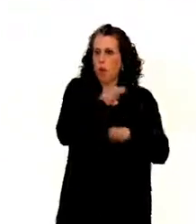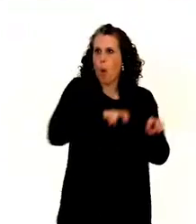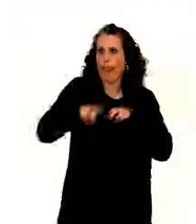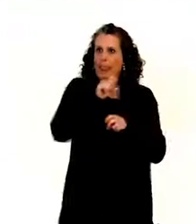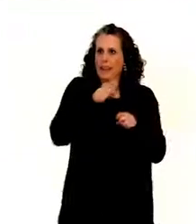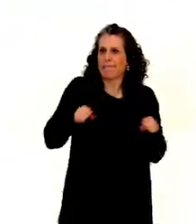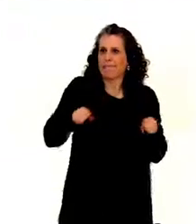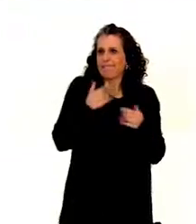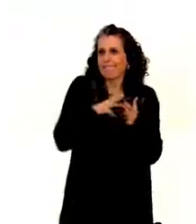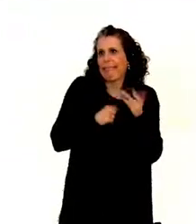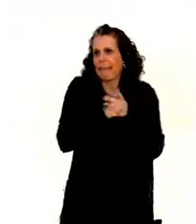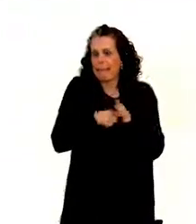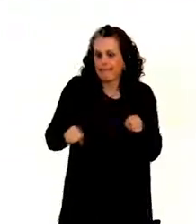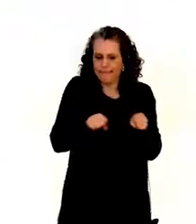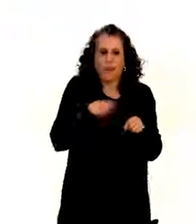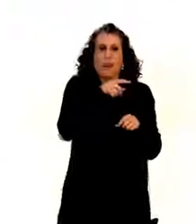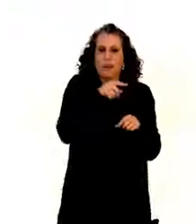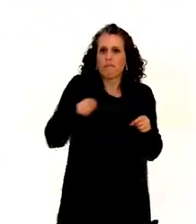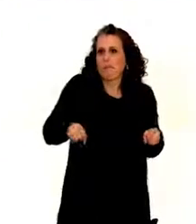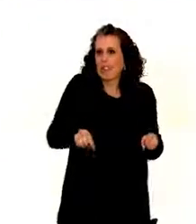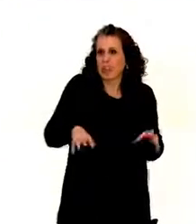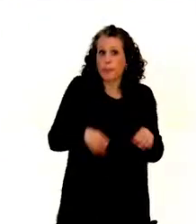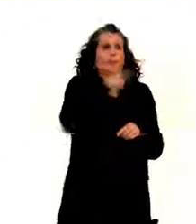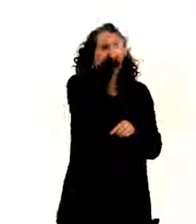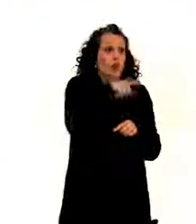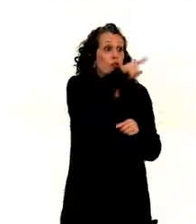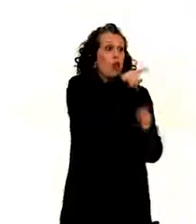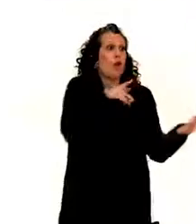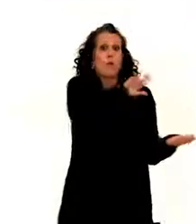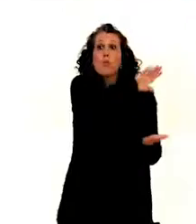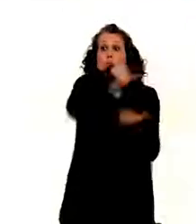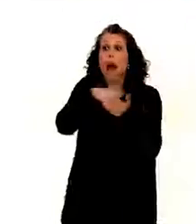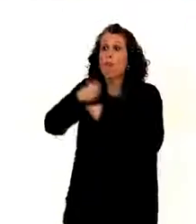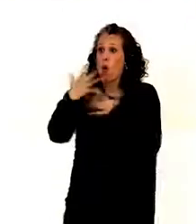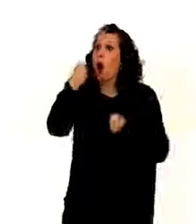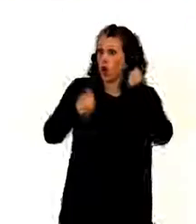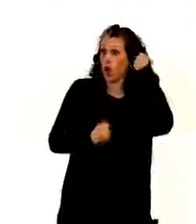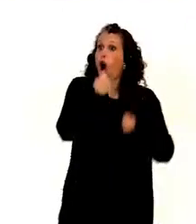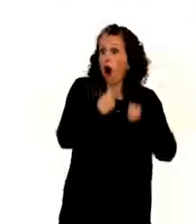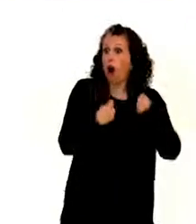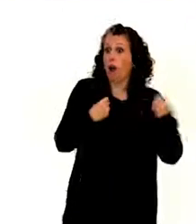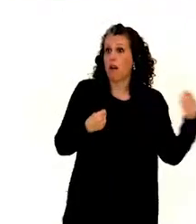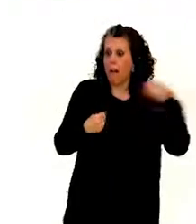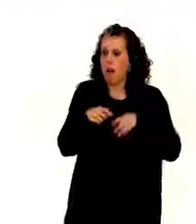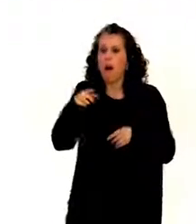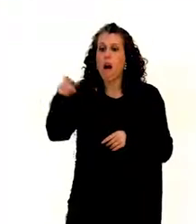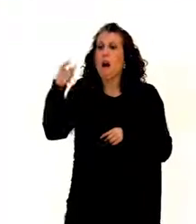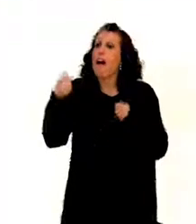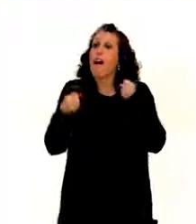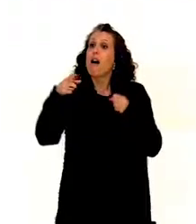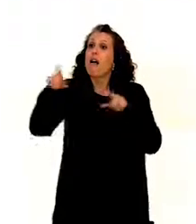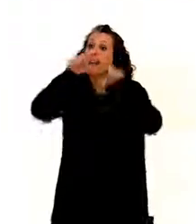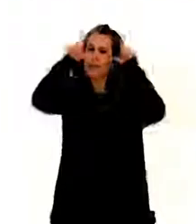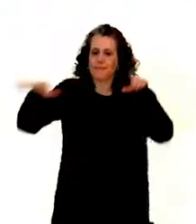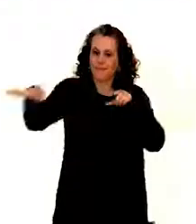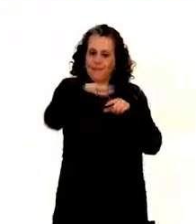That individual was driving by car to the company. The company had a private parking space. So we don't talk